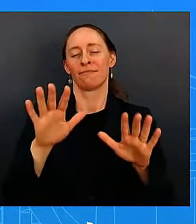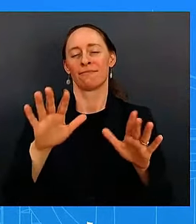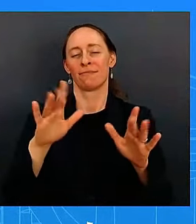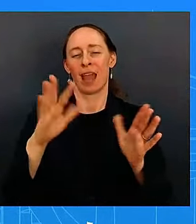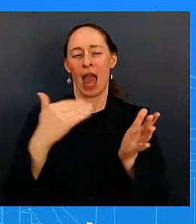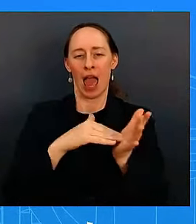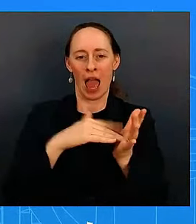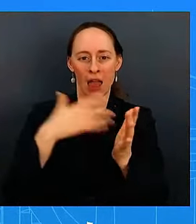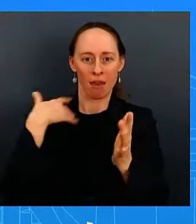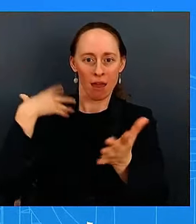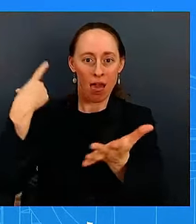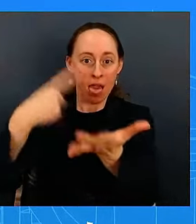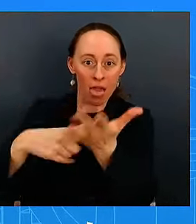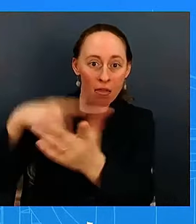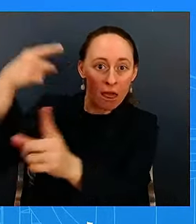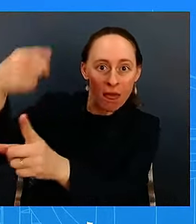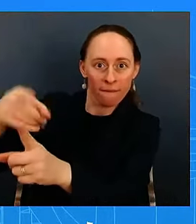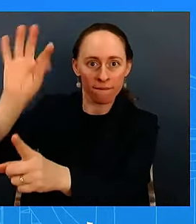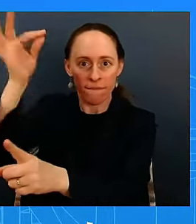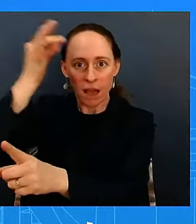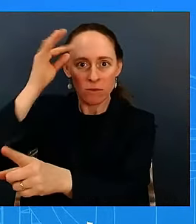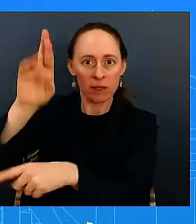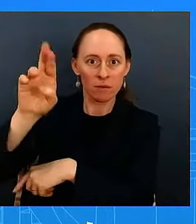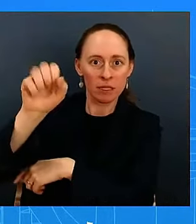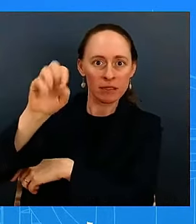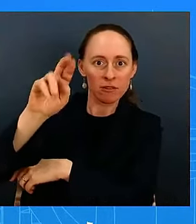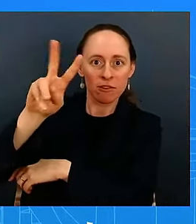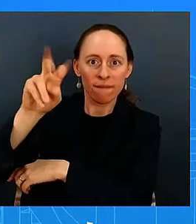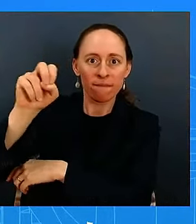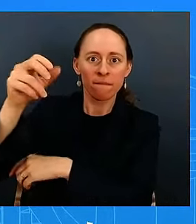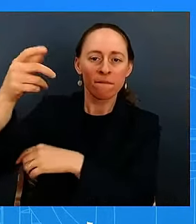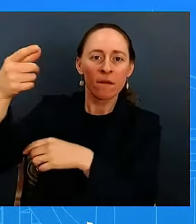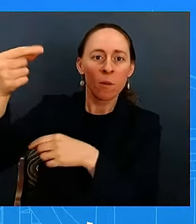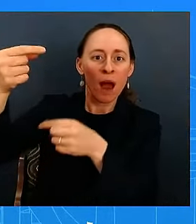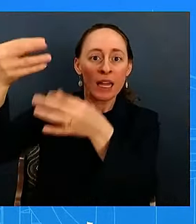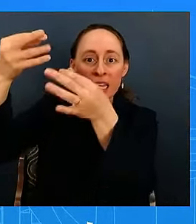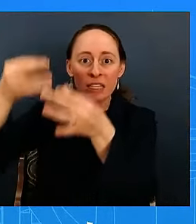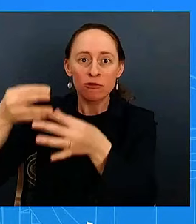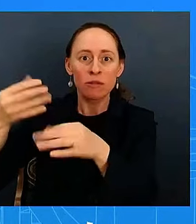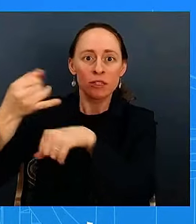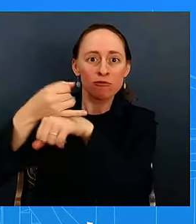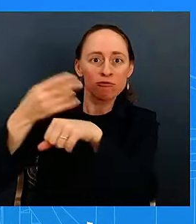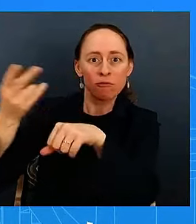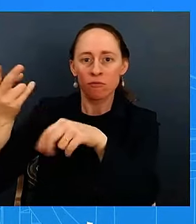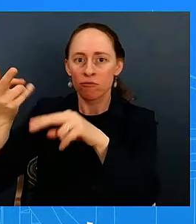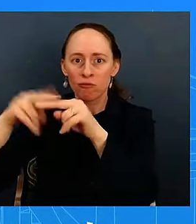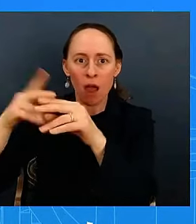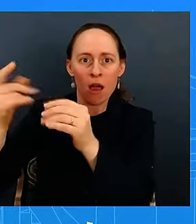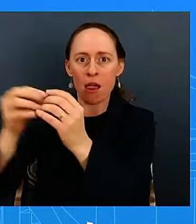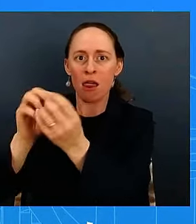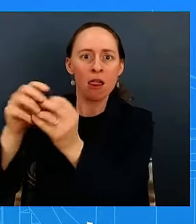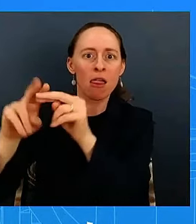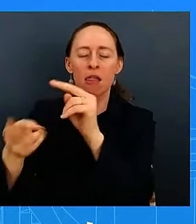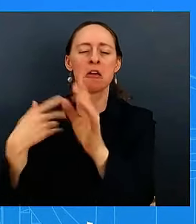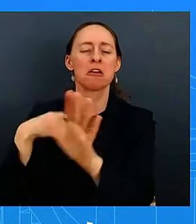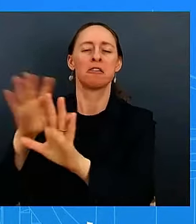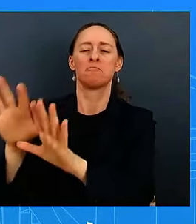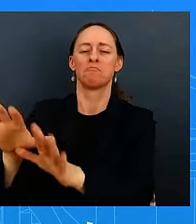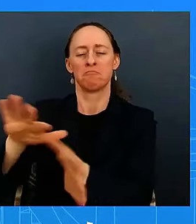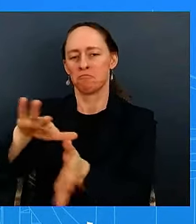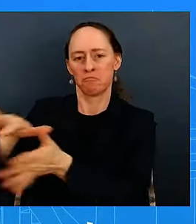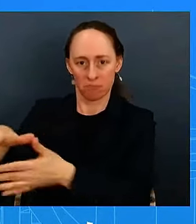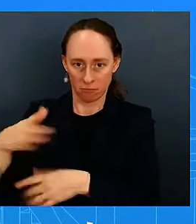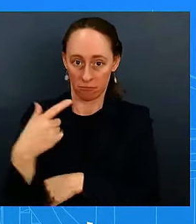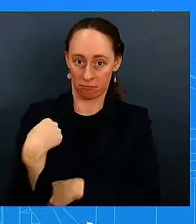or where they're going with interest rates my initial comments about how important lower interest rates are uh to consumers